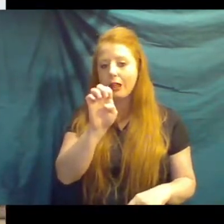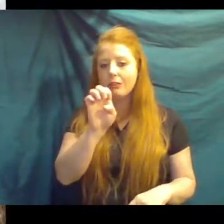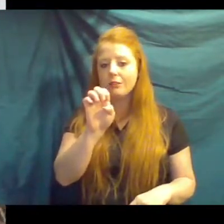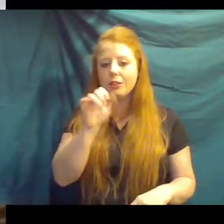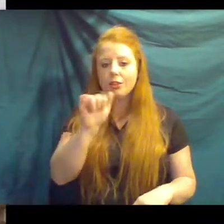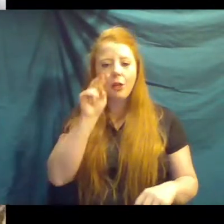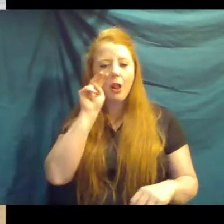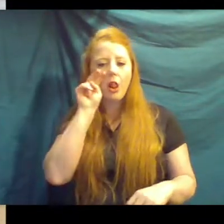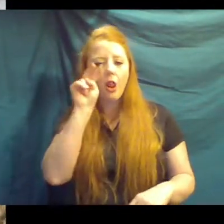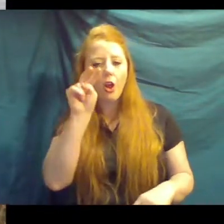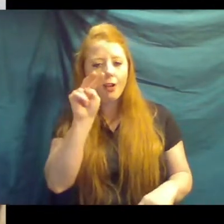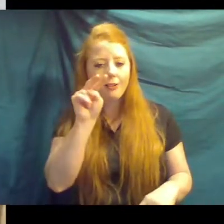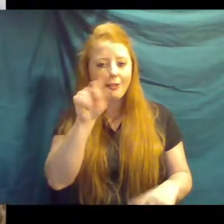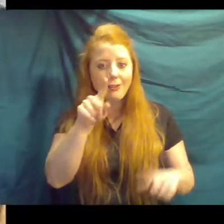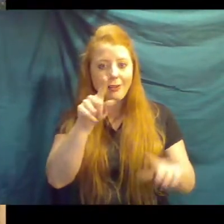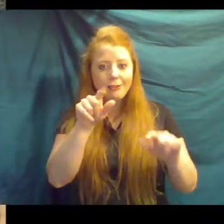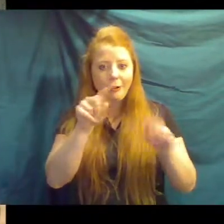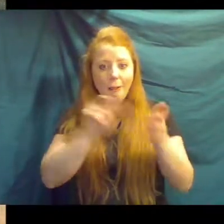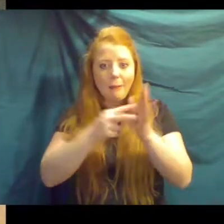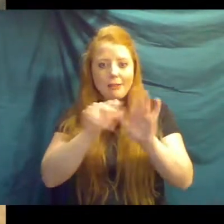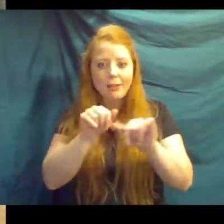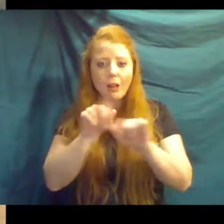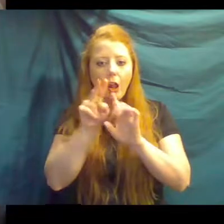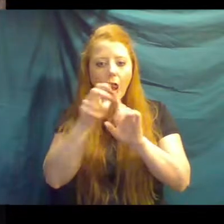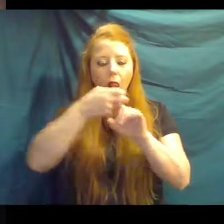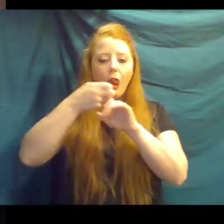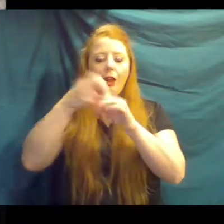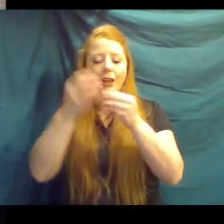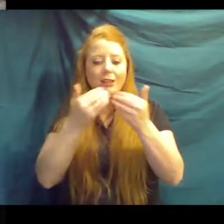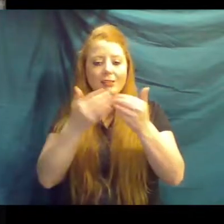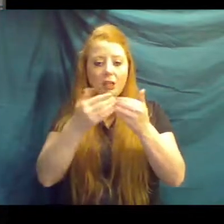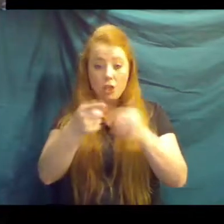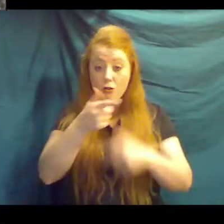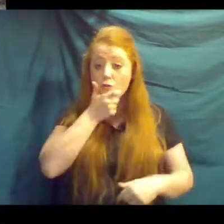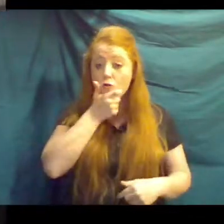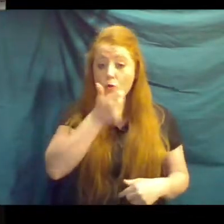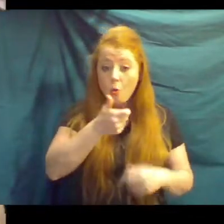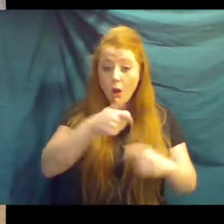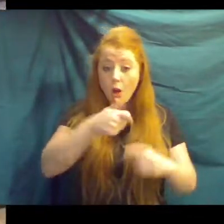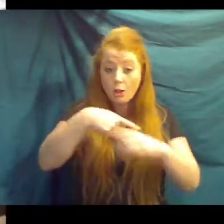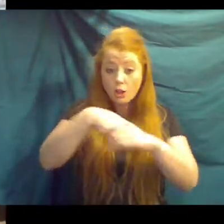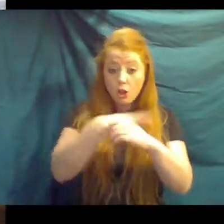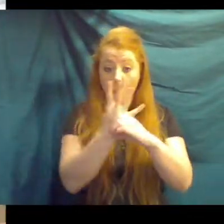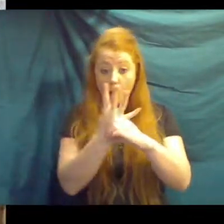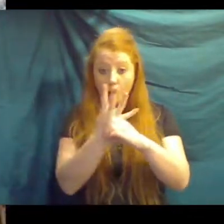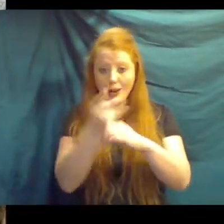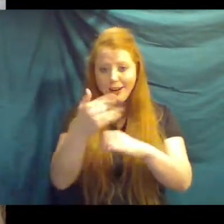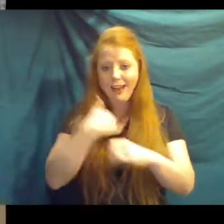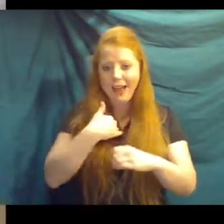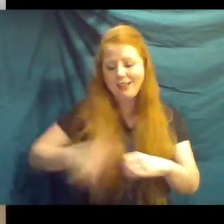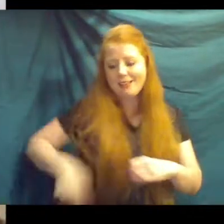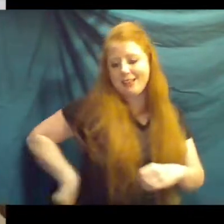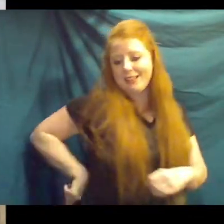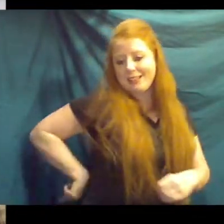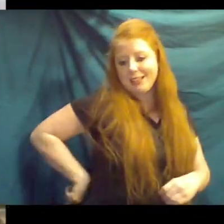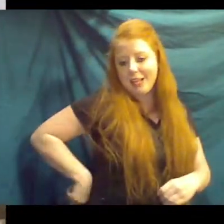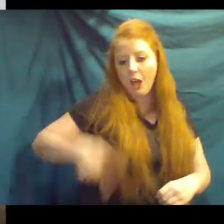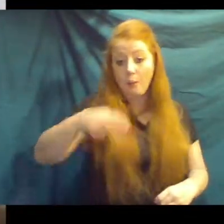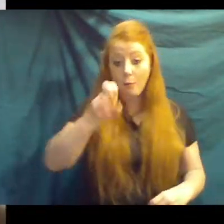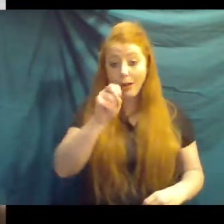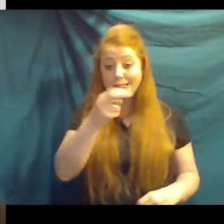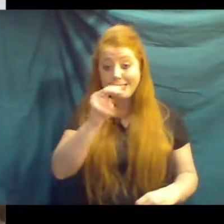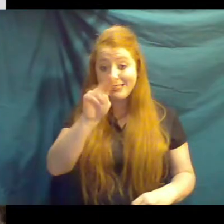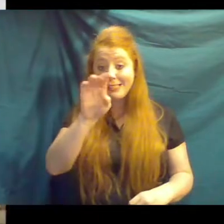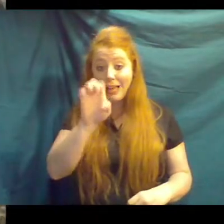And you'll notice that if anybody watched Rico the porcupine, he has a prehensile tail, and giraffes have a